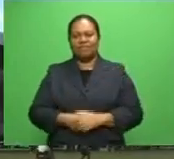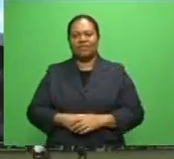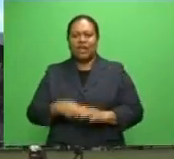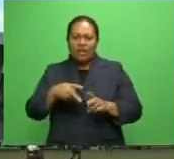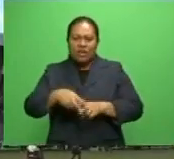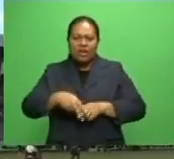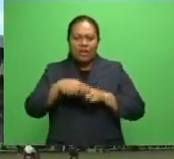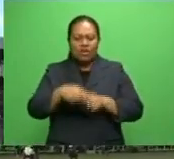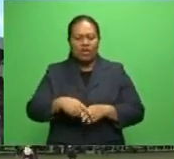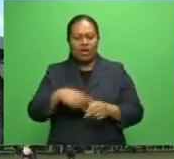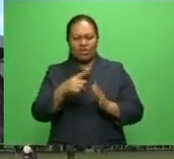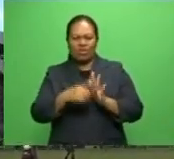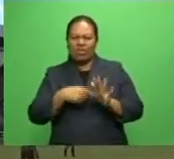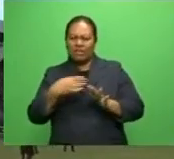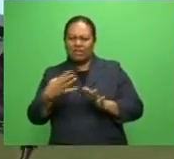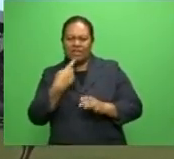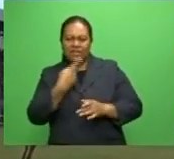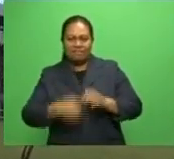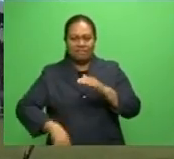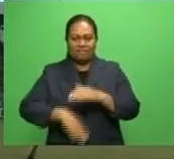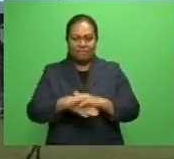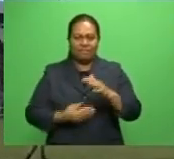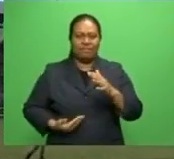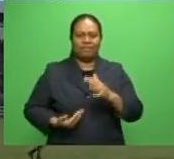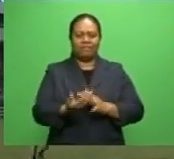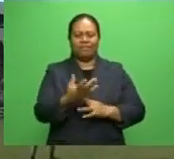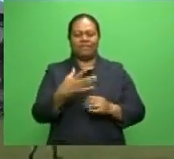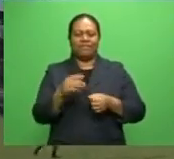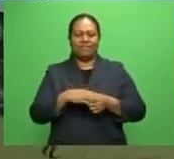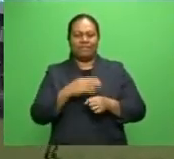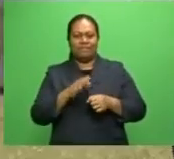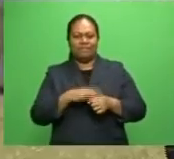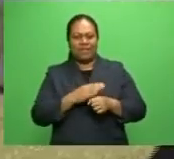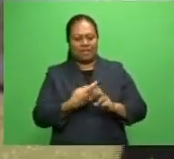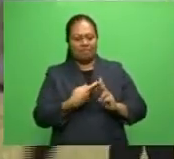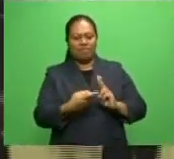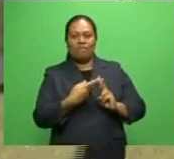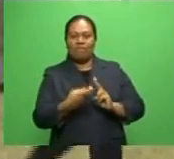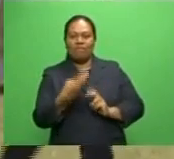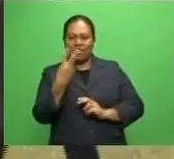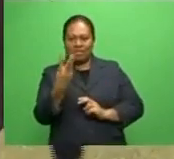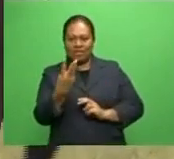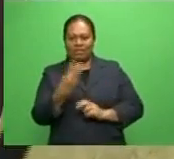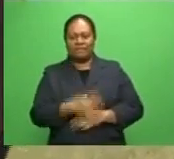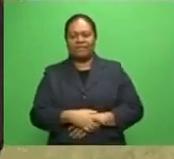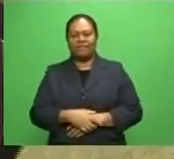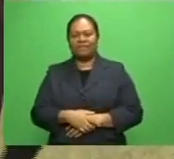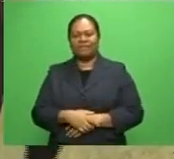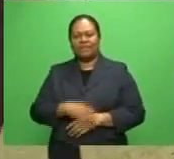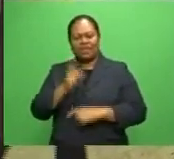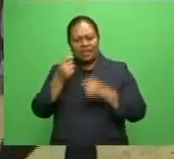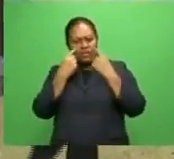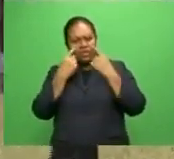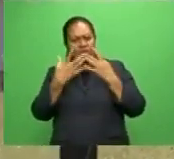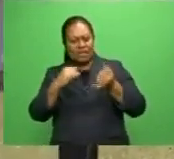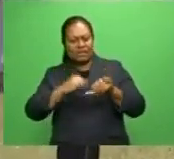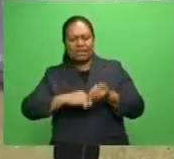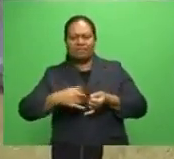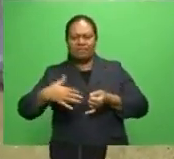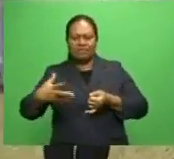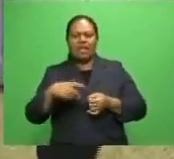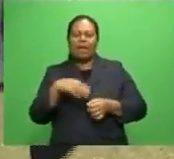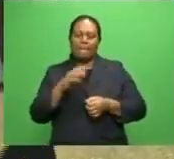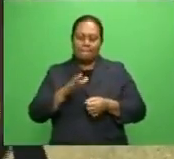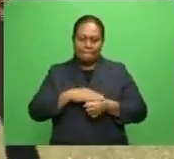Choweli Lutumailangi chipt a penalty to equalize the score three all into the second half. Highlanders fly-half Samu Samu Vondre then put